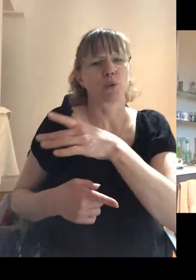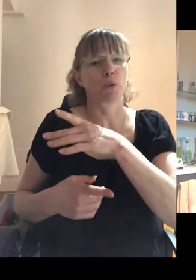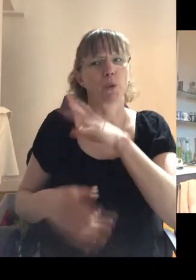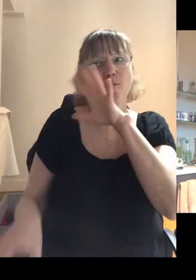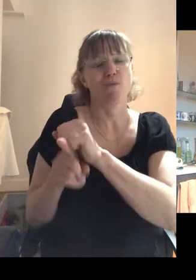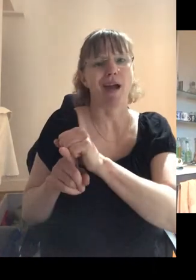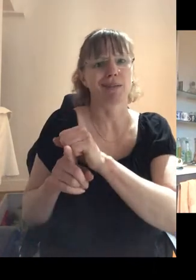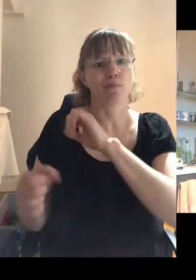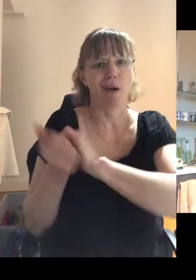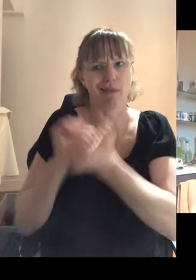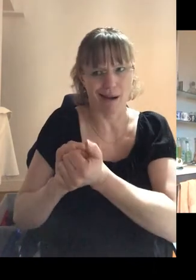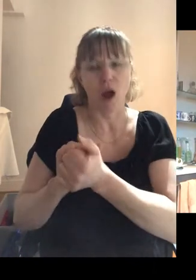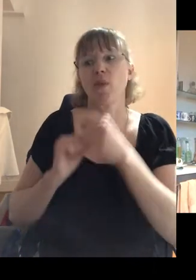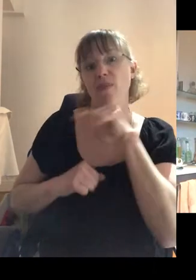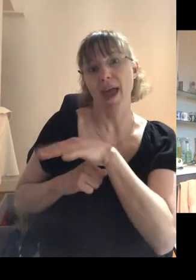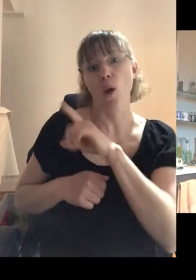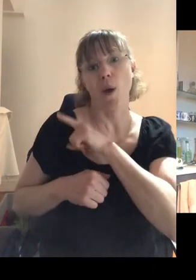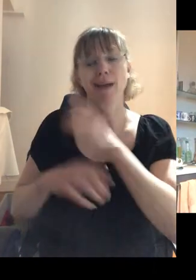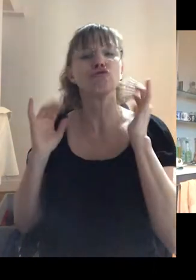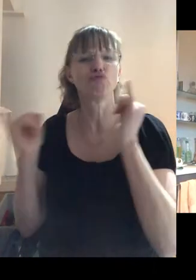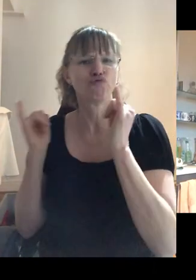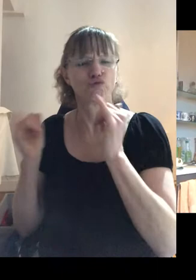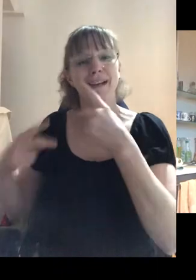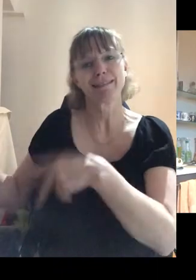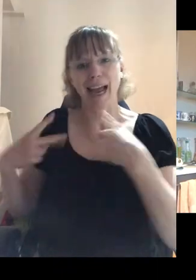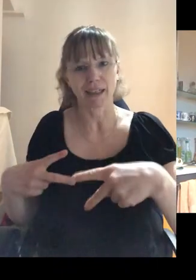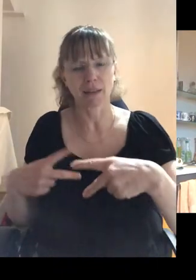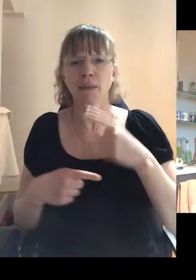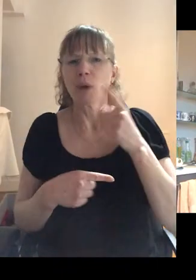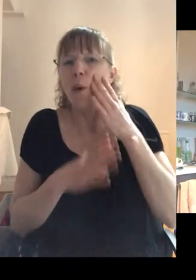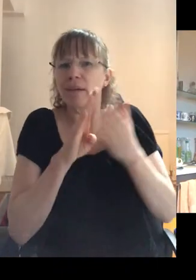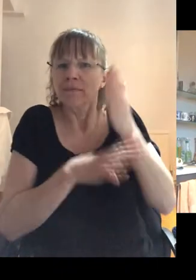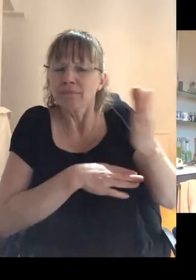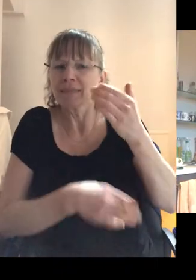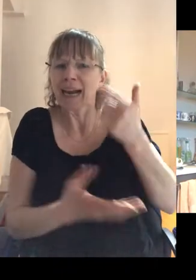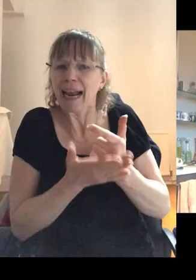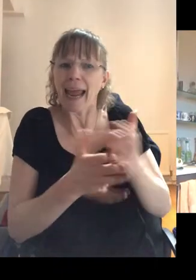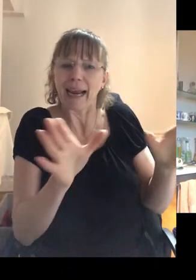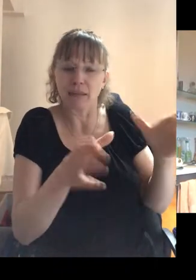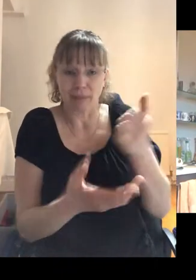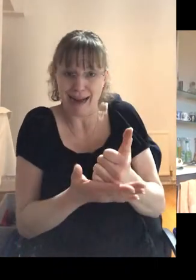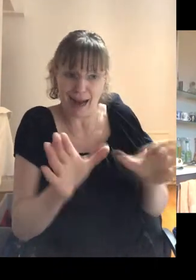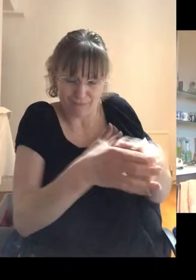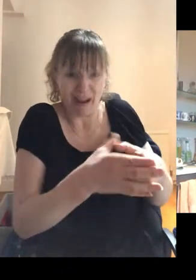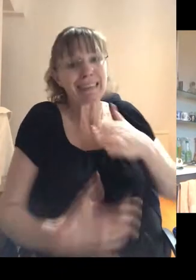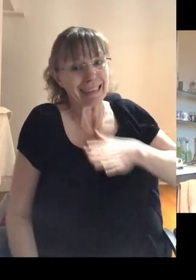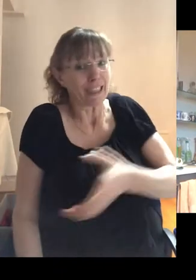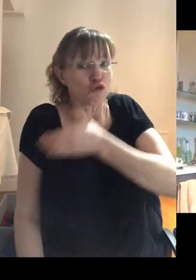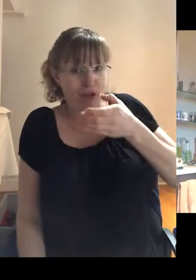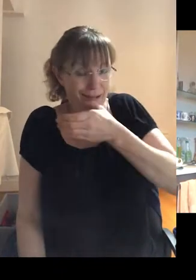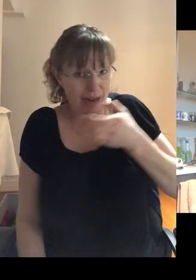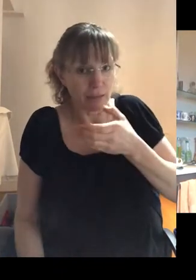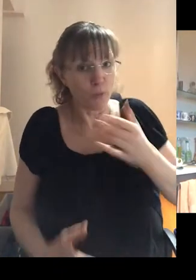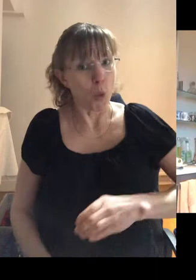but with the gay clubs, I needed a drink just to be able to talk to people because I had no confidence. And so by the time it got to my